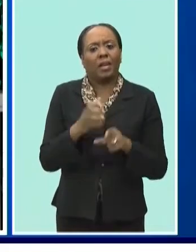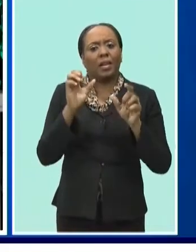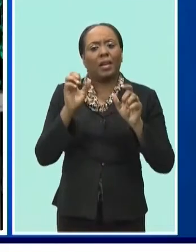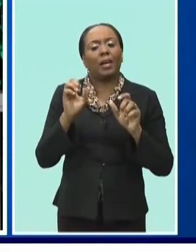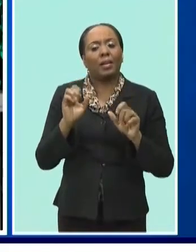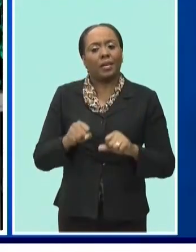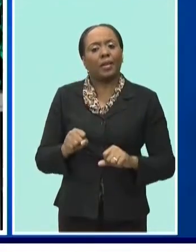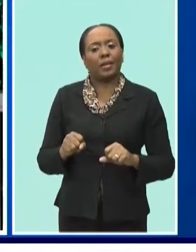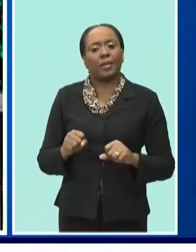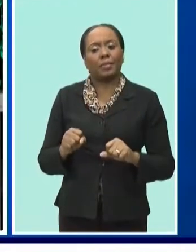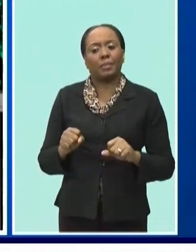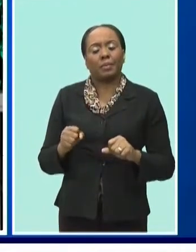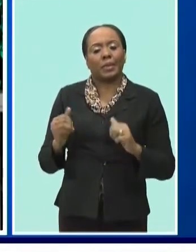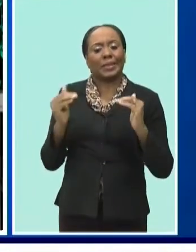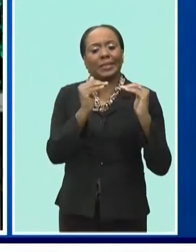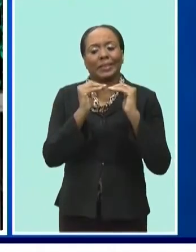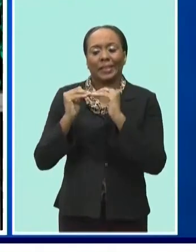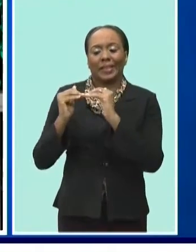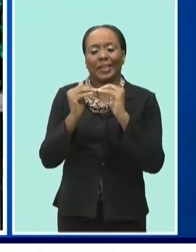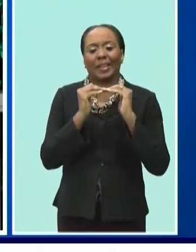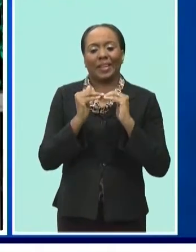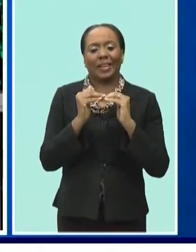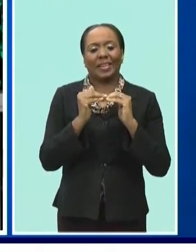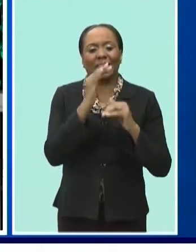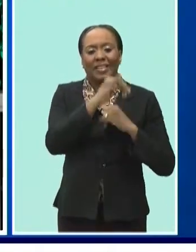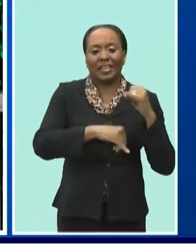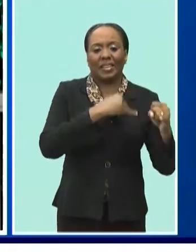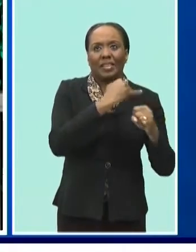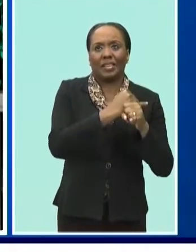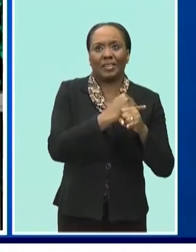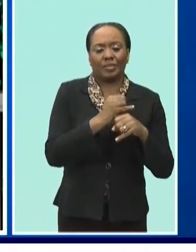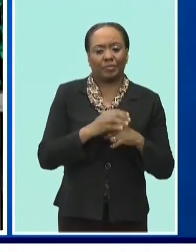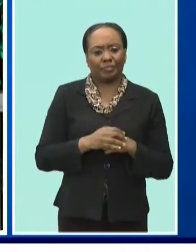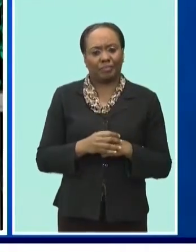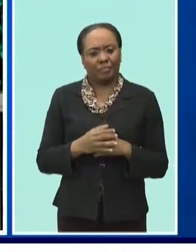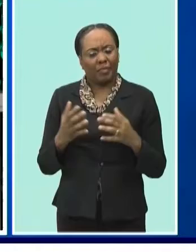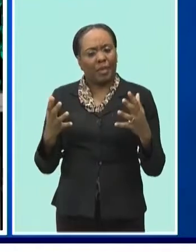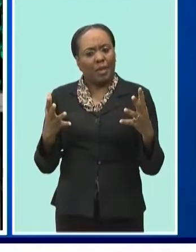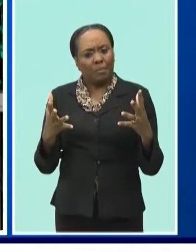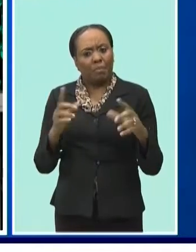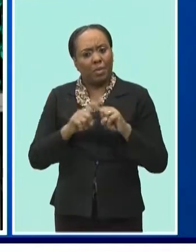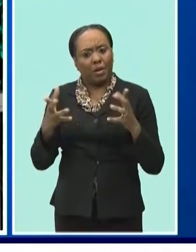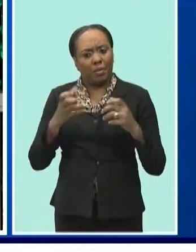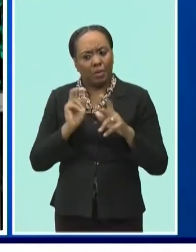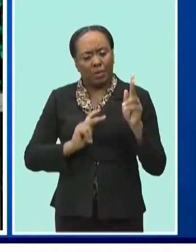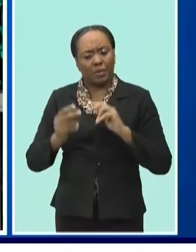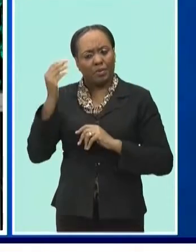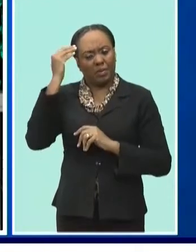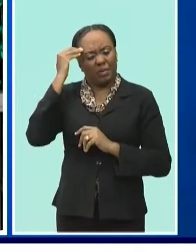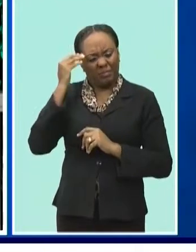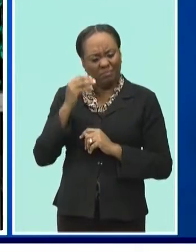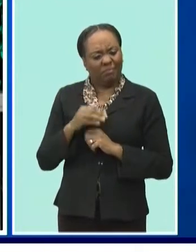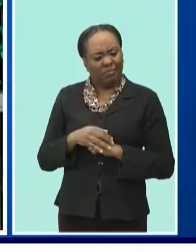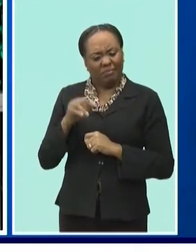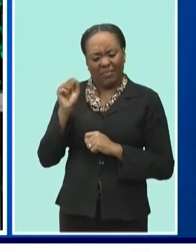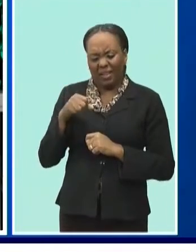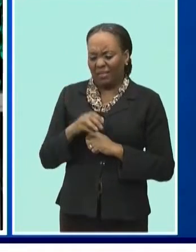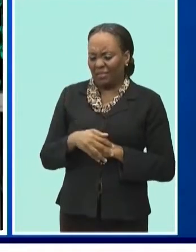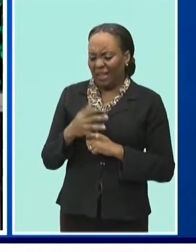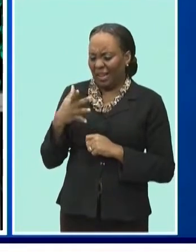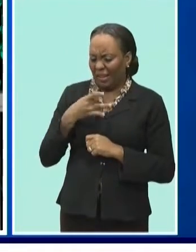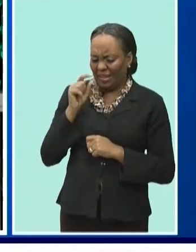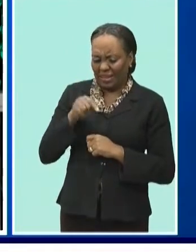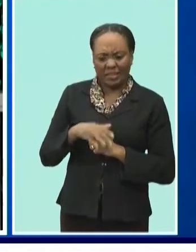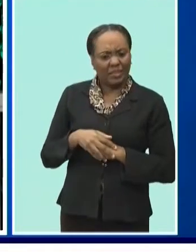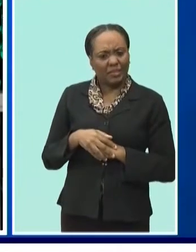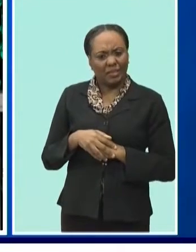at the end of the day, the patron at the event knows up front, this is a Beijing event. This is Barbados. And